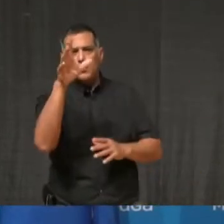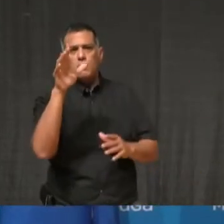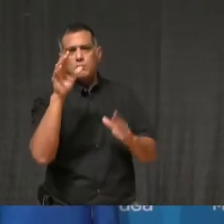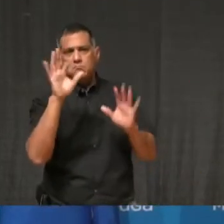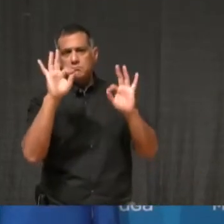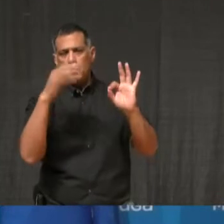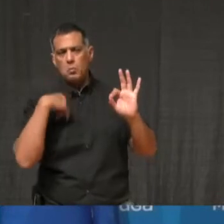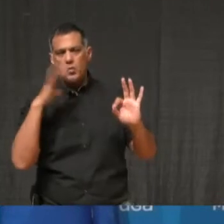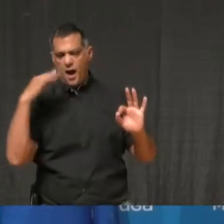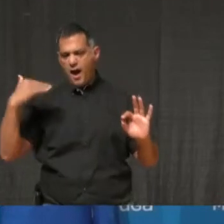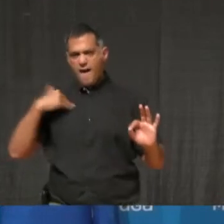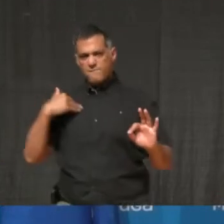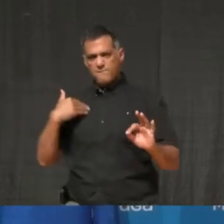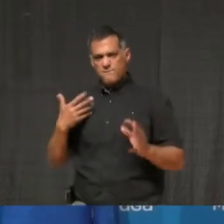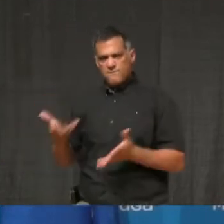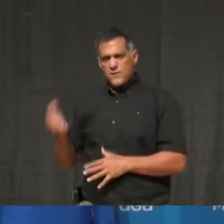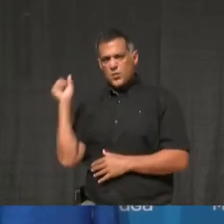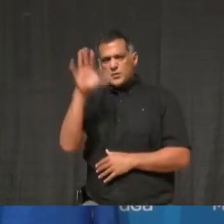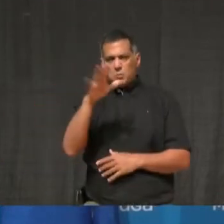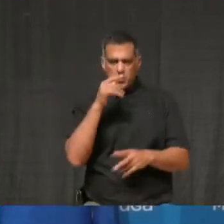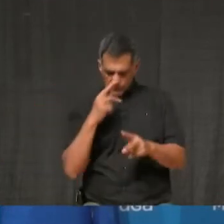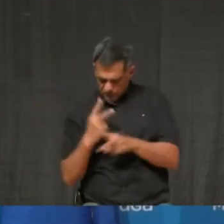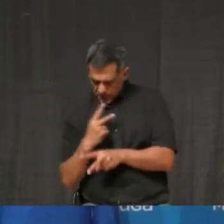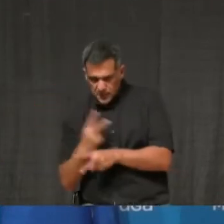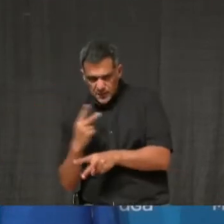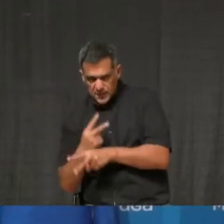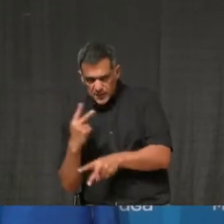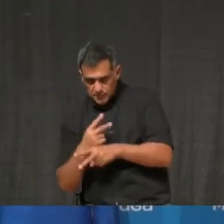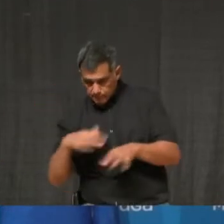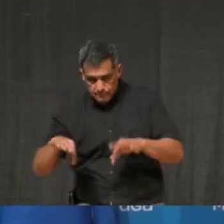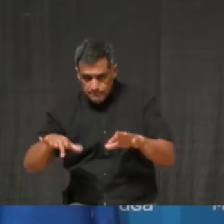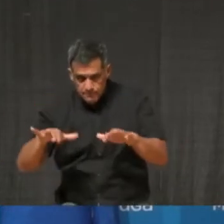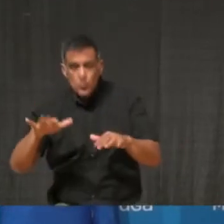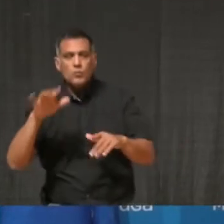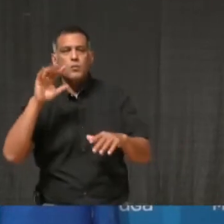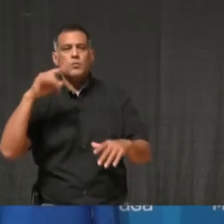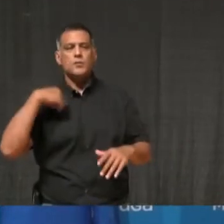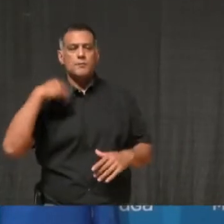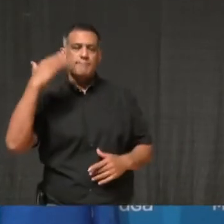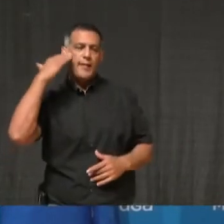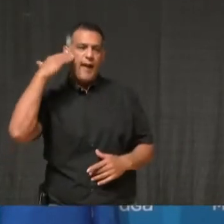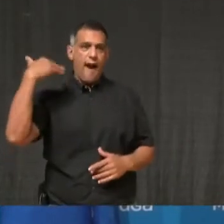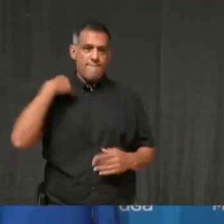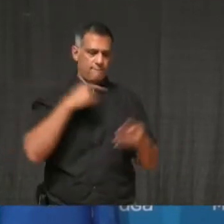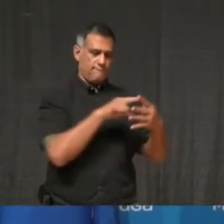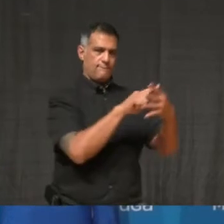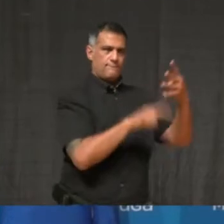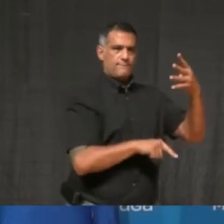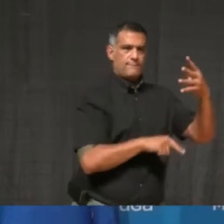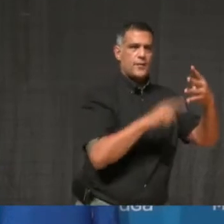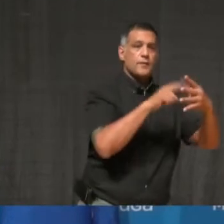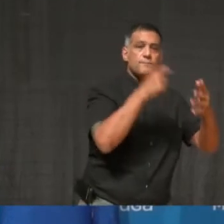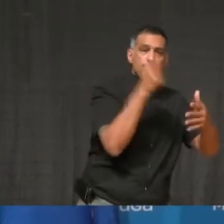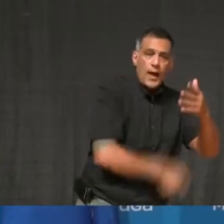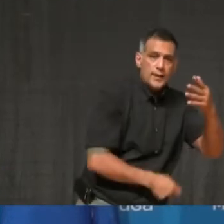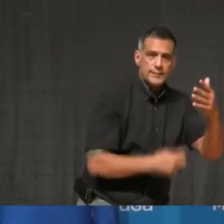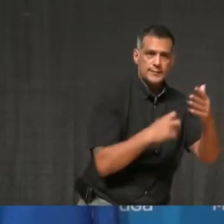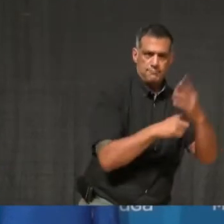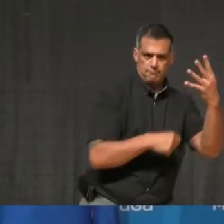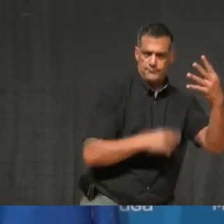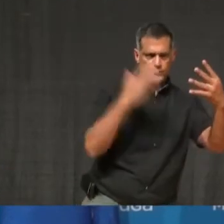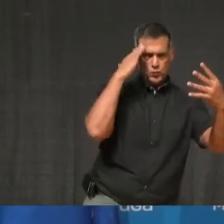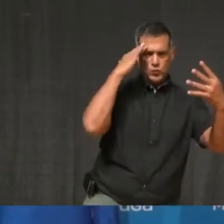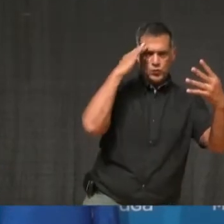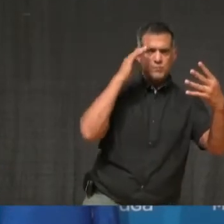I have it here, but, you know, I'd have to read the fine print. I just know that this says four fines and tickets, and it was related to